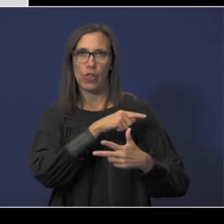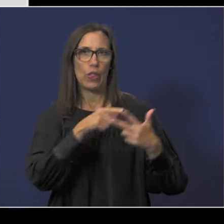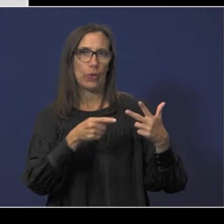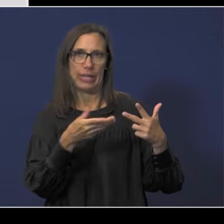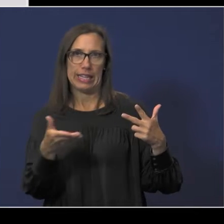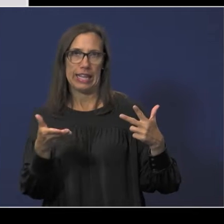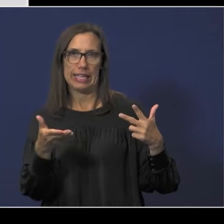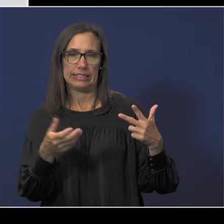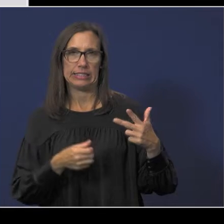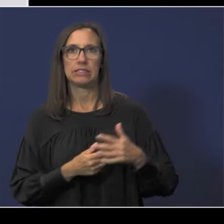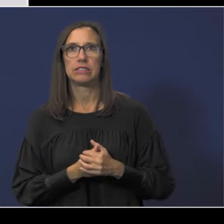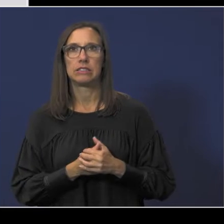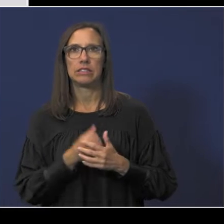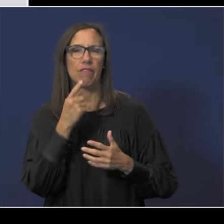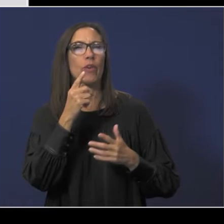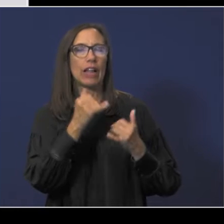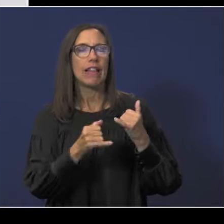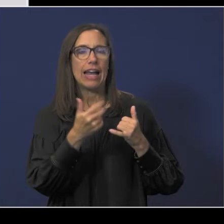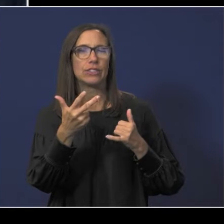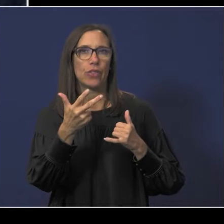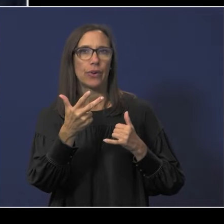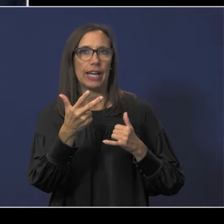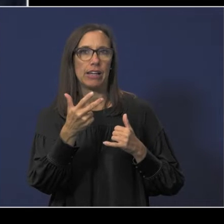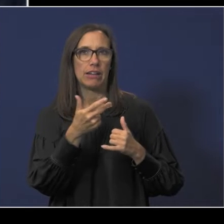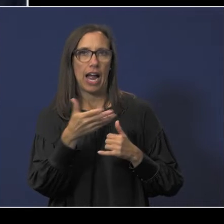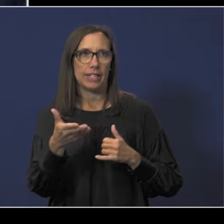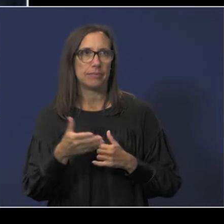listed, for the last three items listed, sorry.